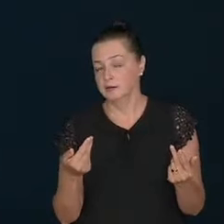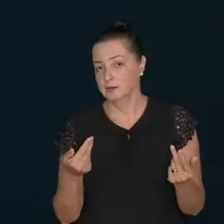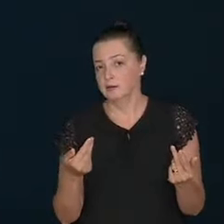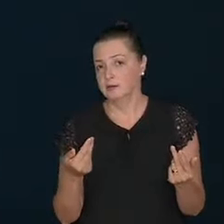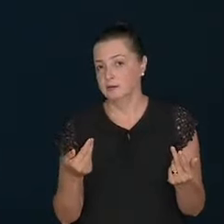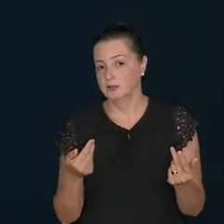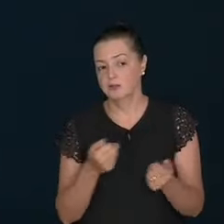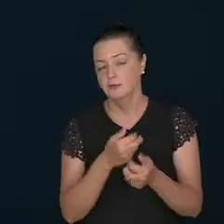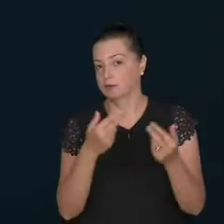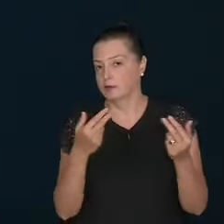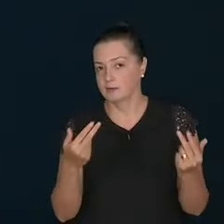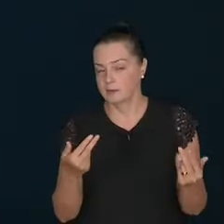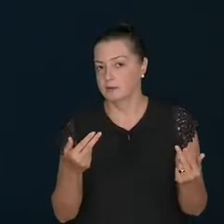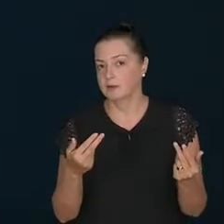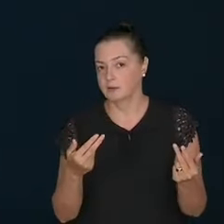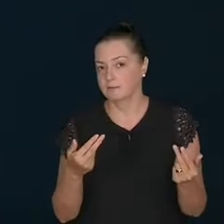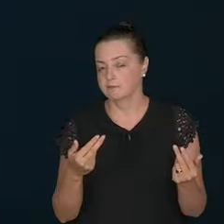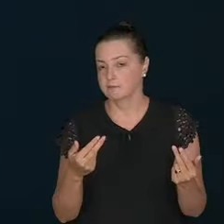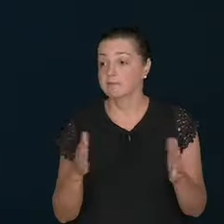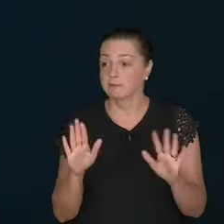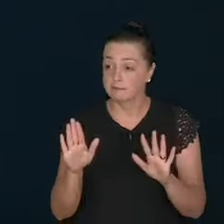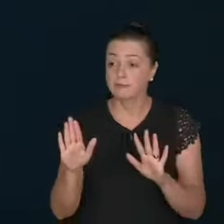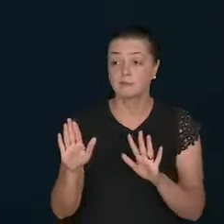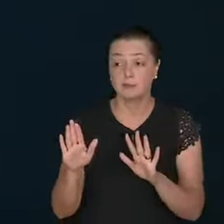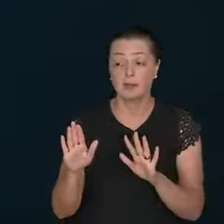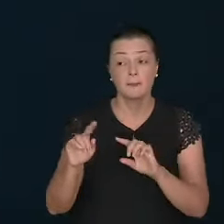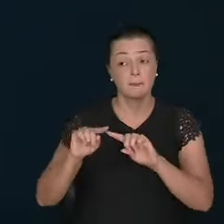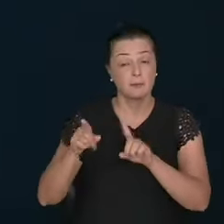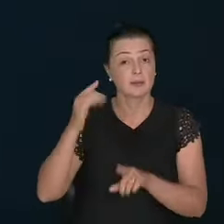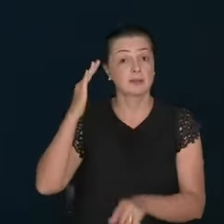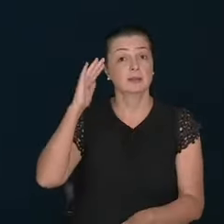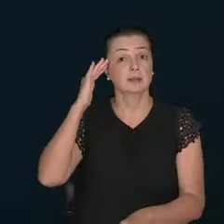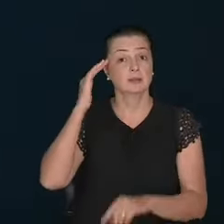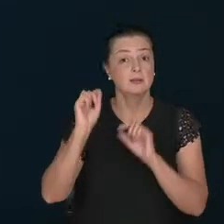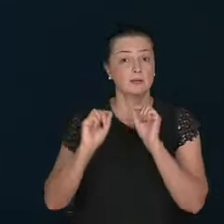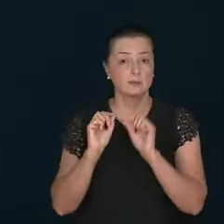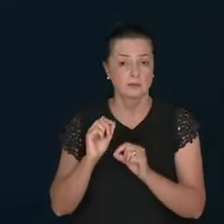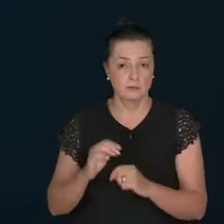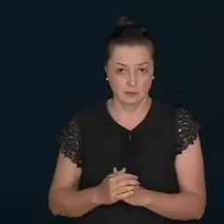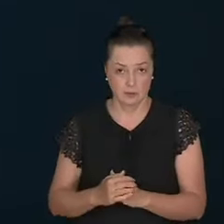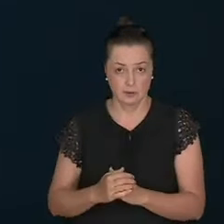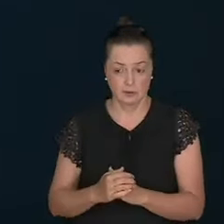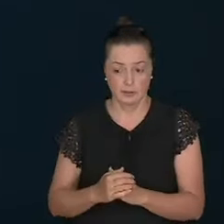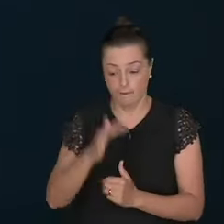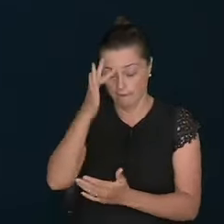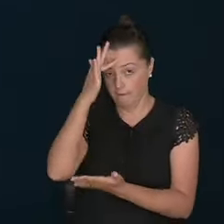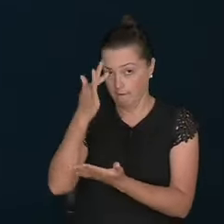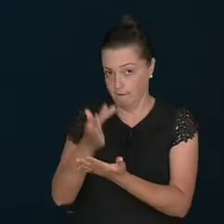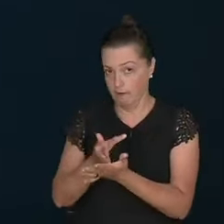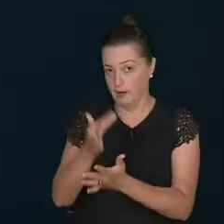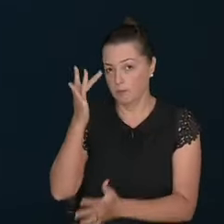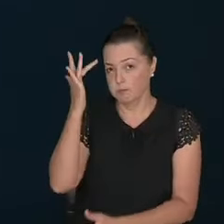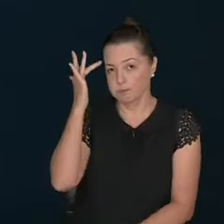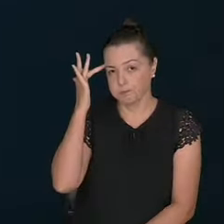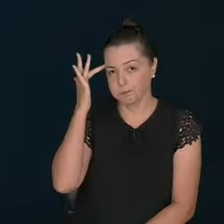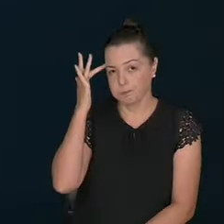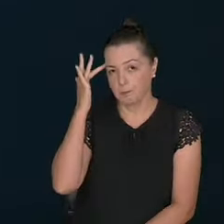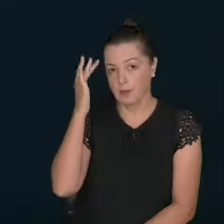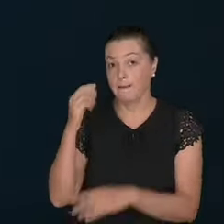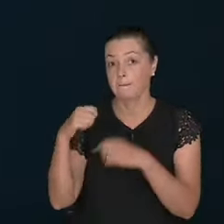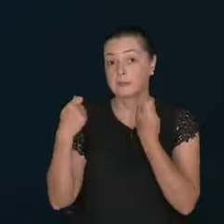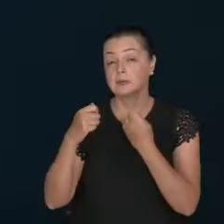be. Experienced. And we get mature. But understand. True maturity. Faith. Will.